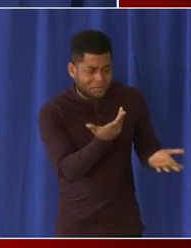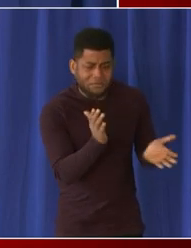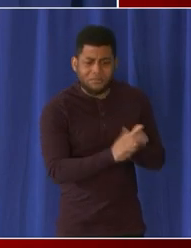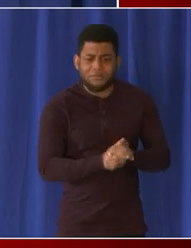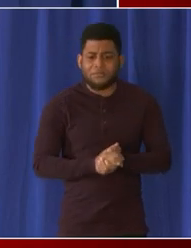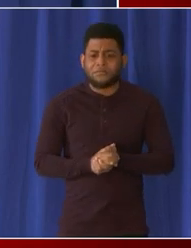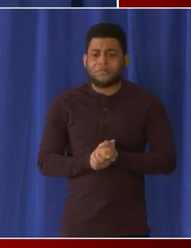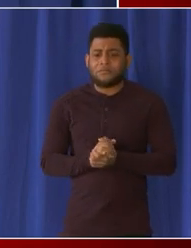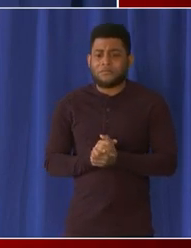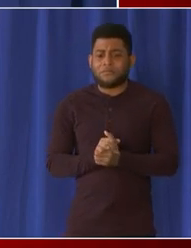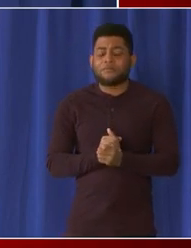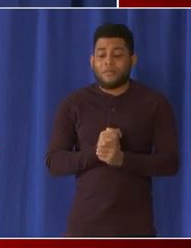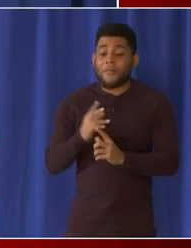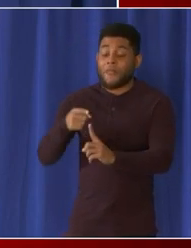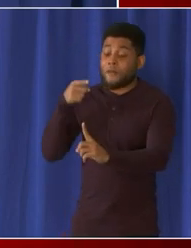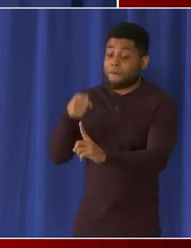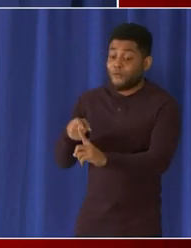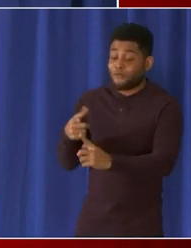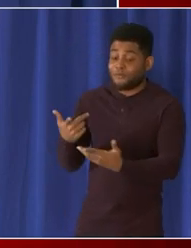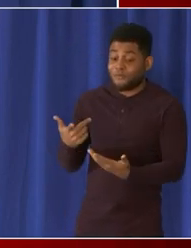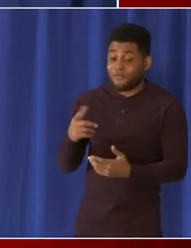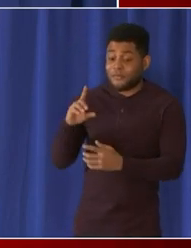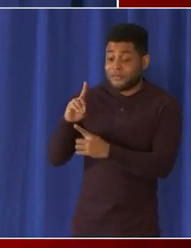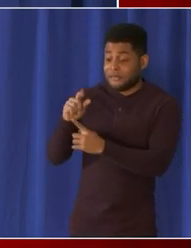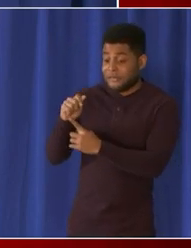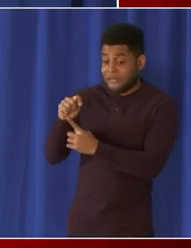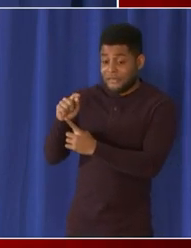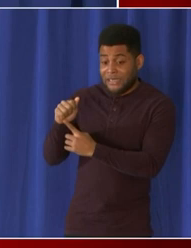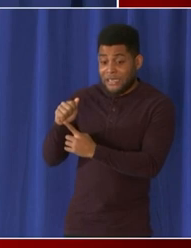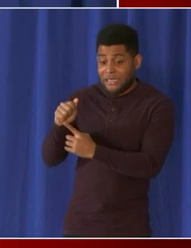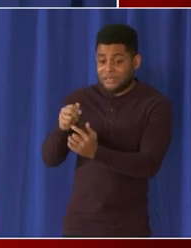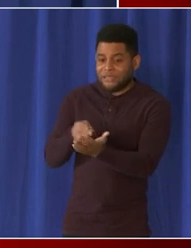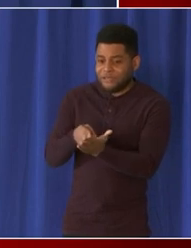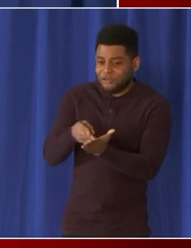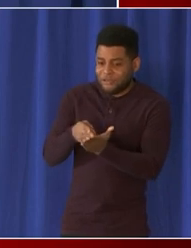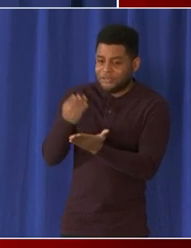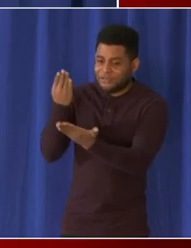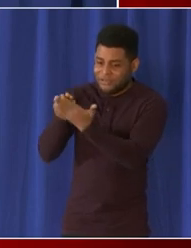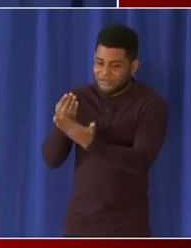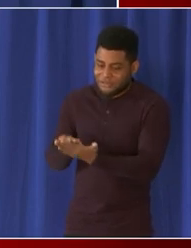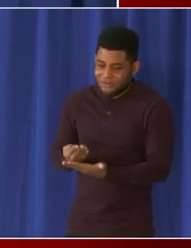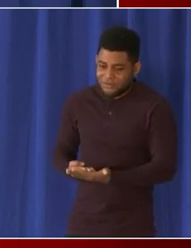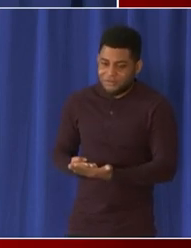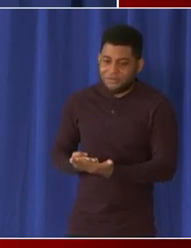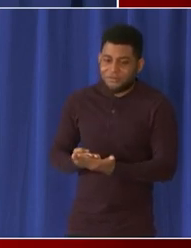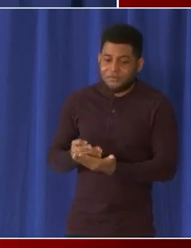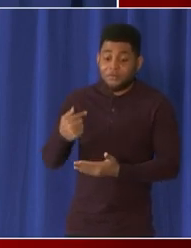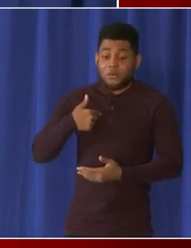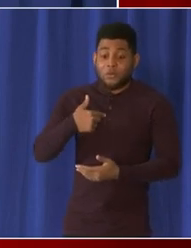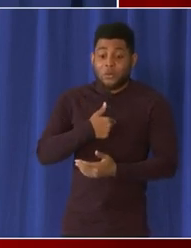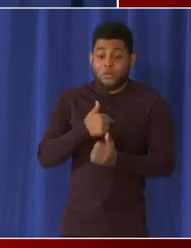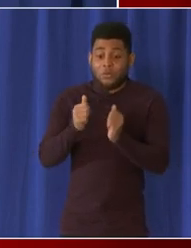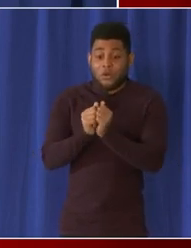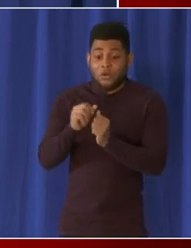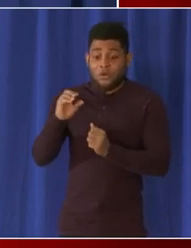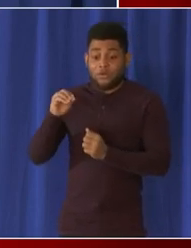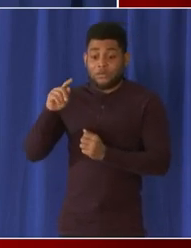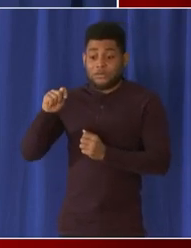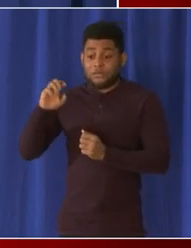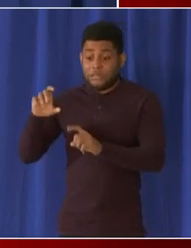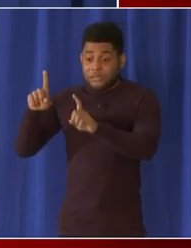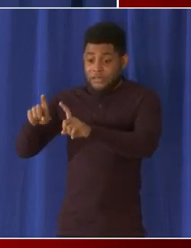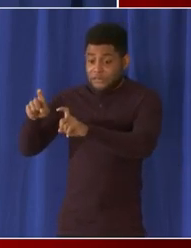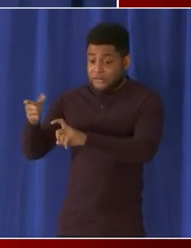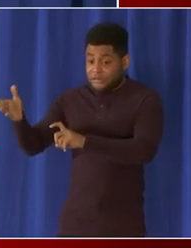um we you know we take self-reported data uh for uh the over the counter we have no way of validating that